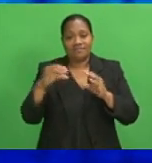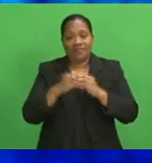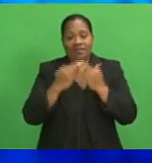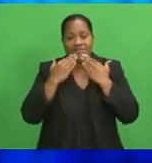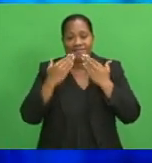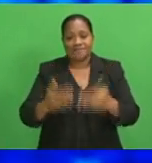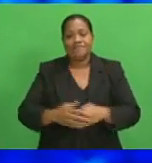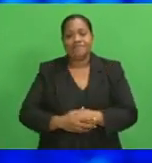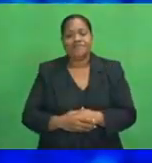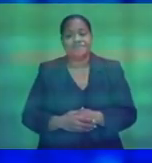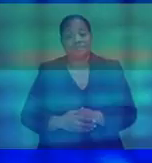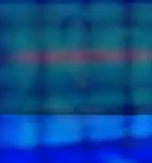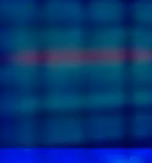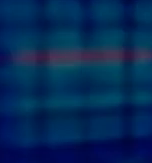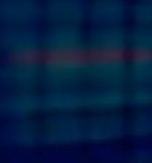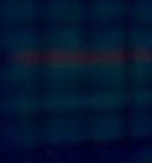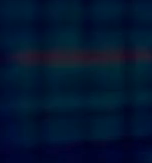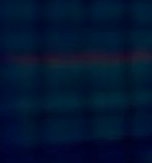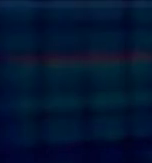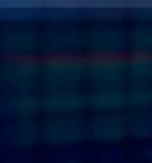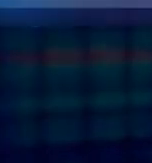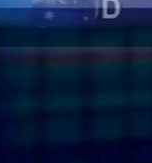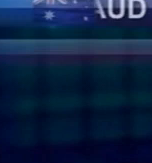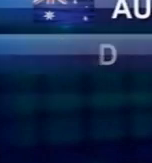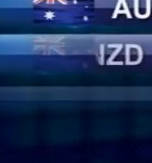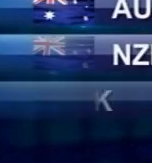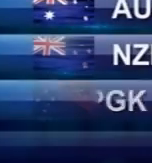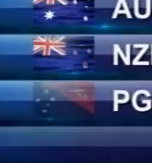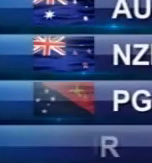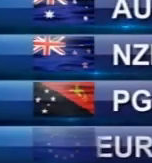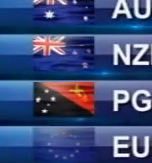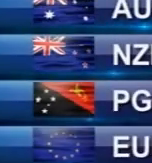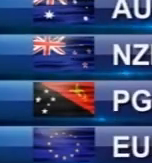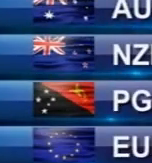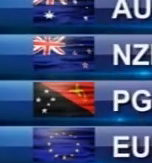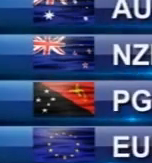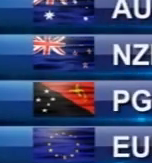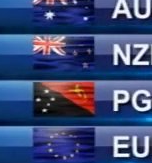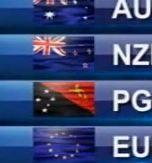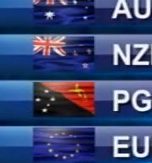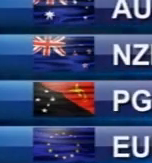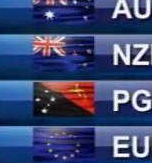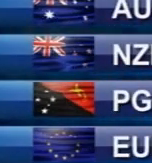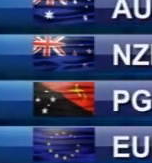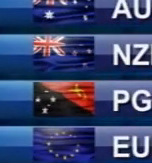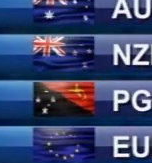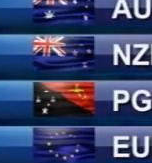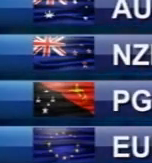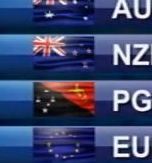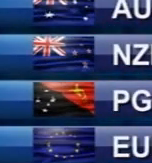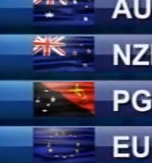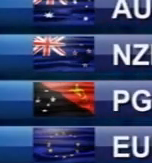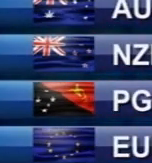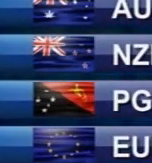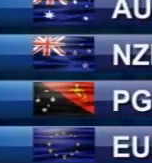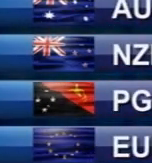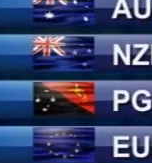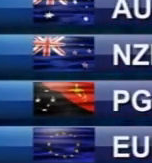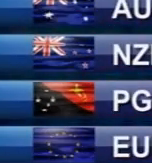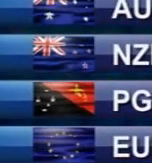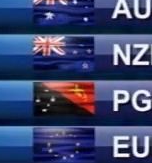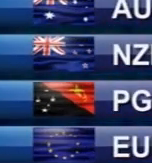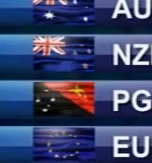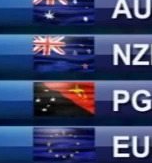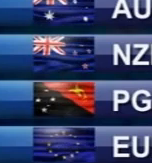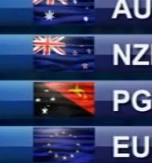Turning to today's exchange rates as set this morning. Once again, we're seeing the Fiji dollar affected by the U.S. dollar and a reversal of yesterday.